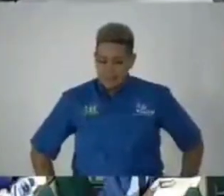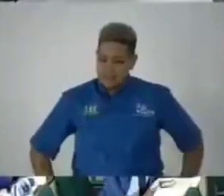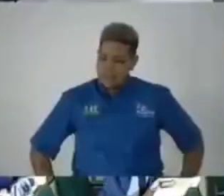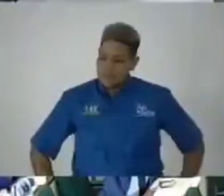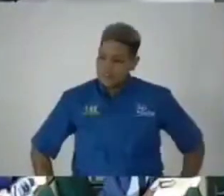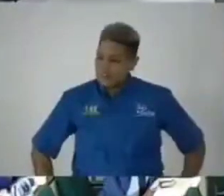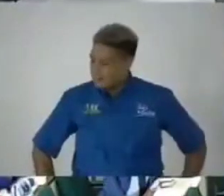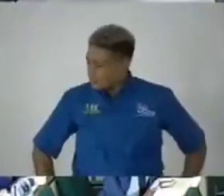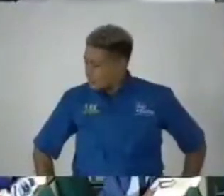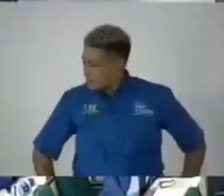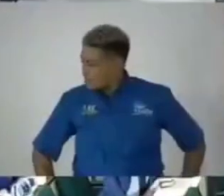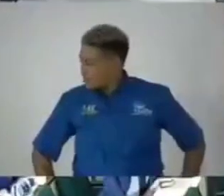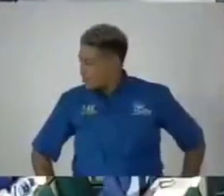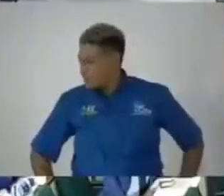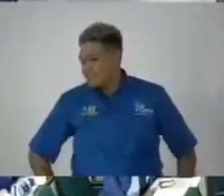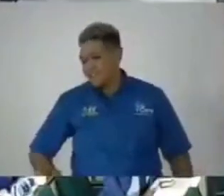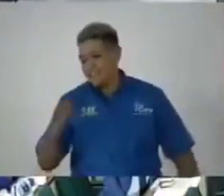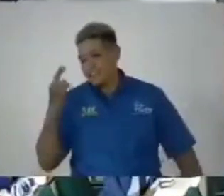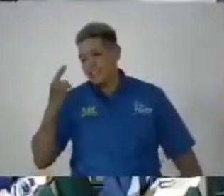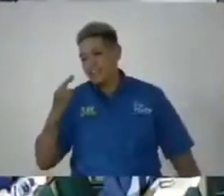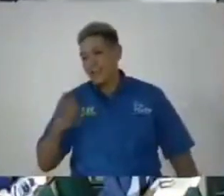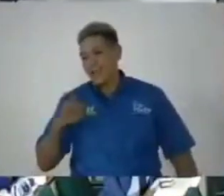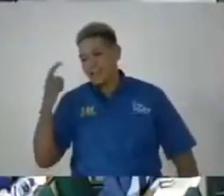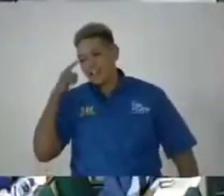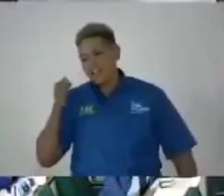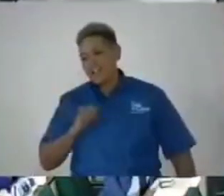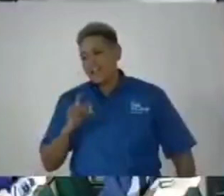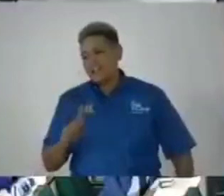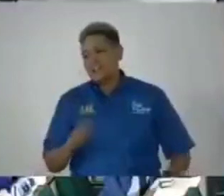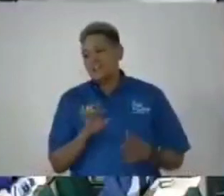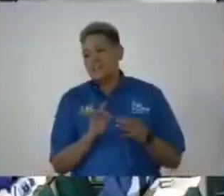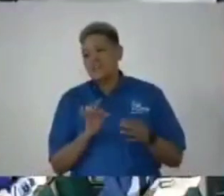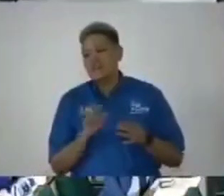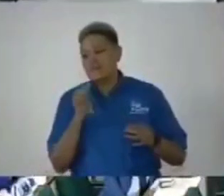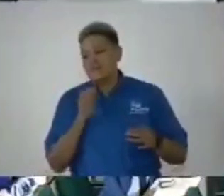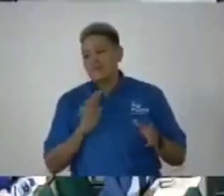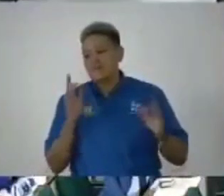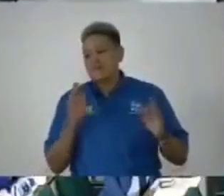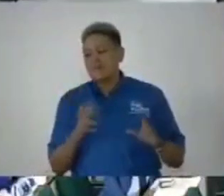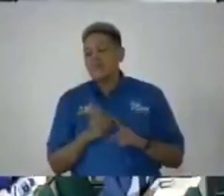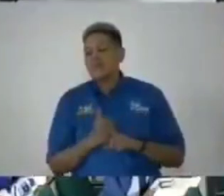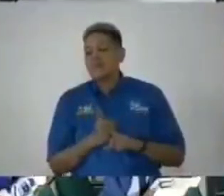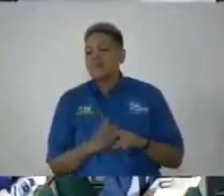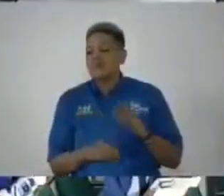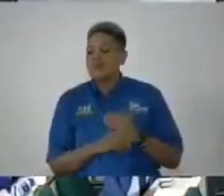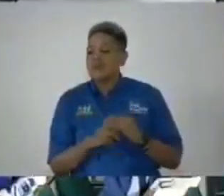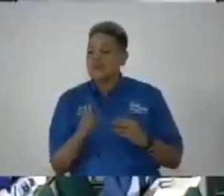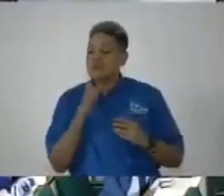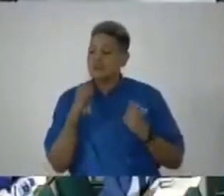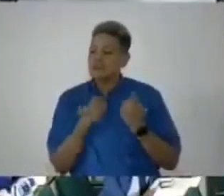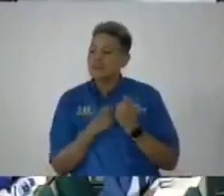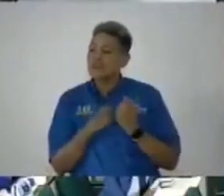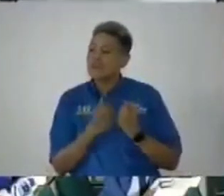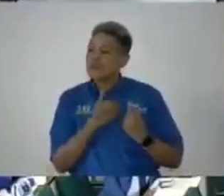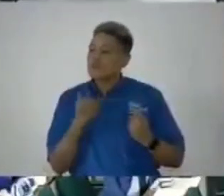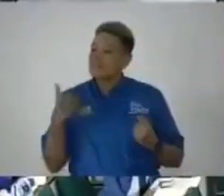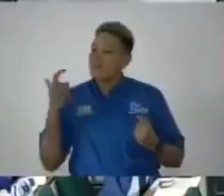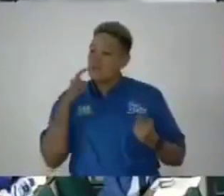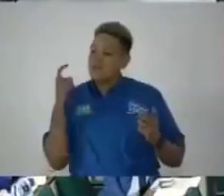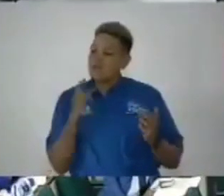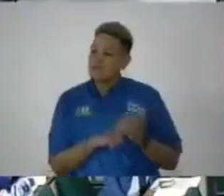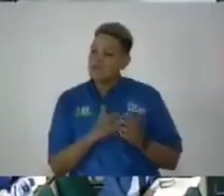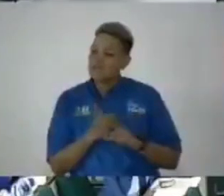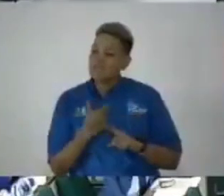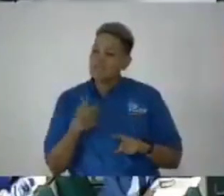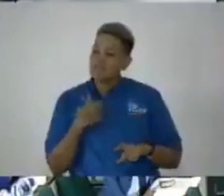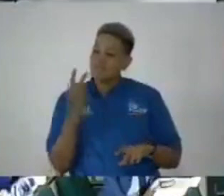Now, the reason I think I need to speak, Madam Speaker, is that in supporting my colleague, I realize that